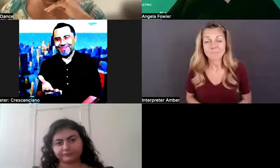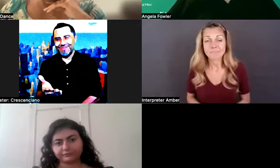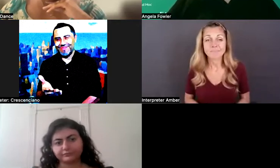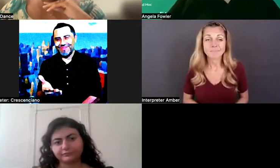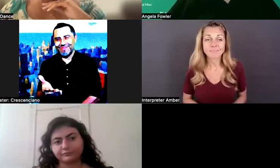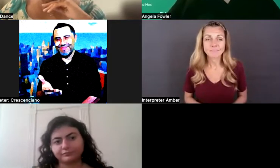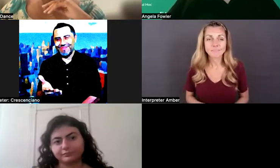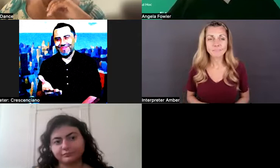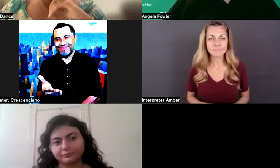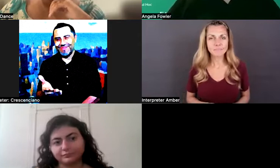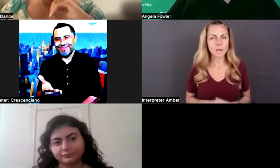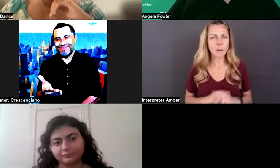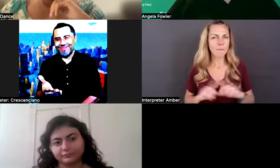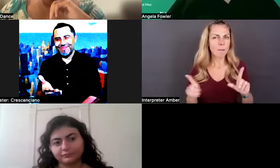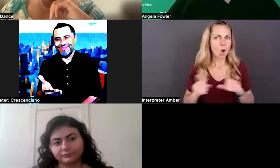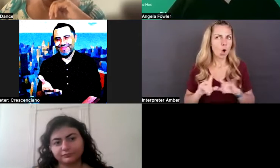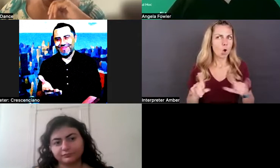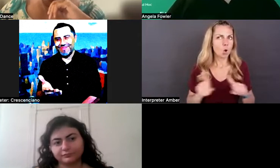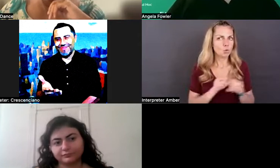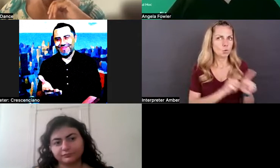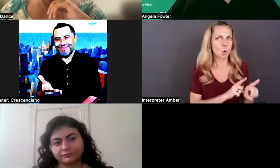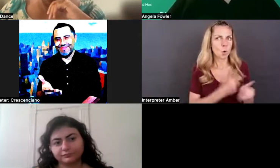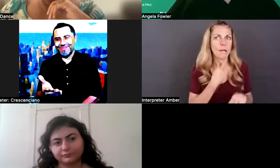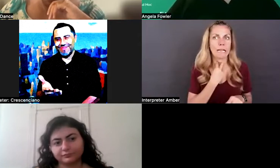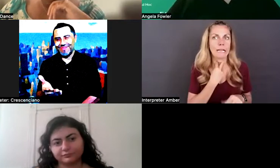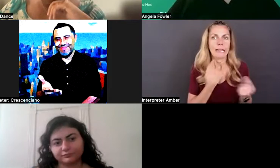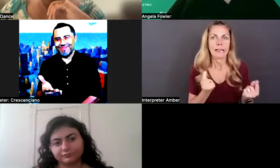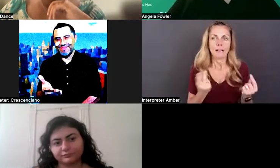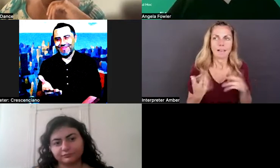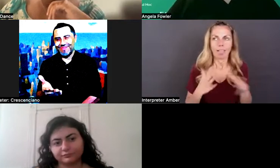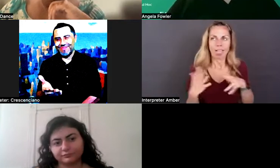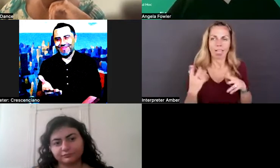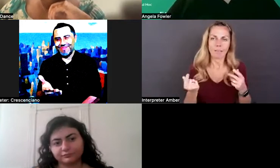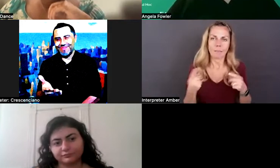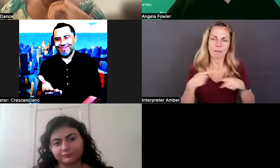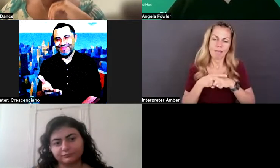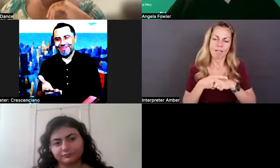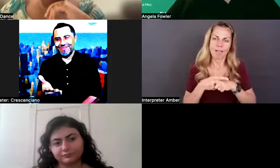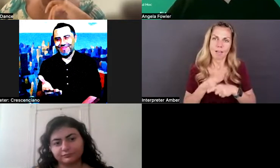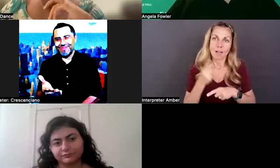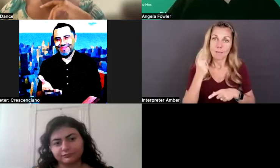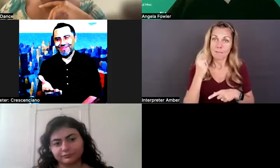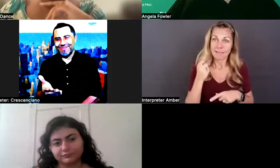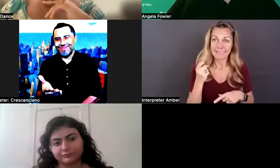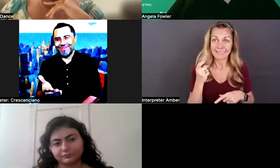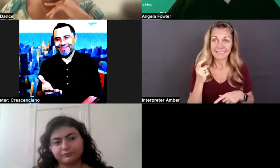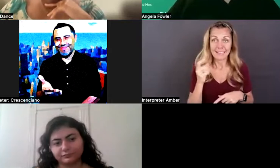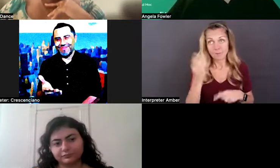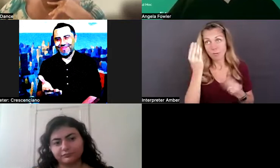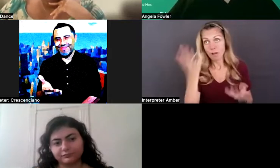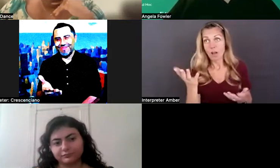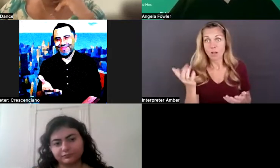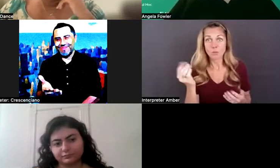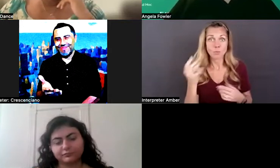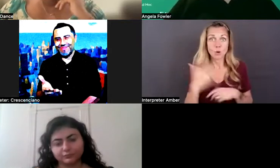you're also in this catch 22, because if you're disclosed too early, you also risk being tossed from the applicant pool way too early. So there, there